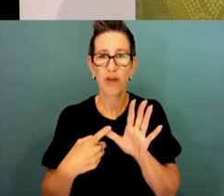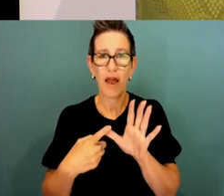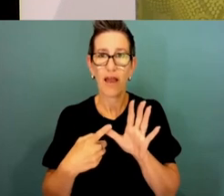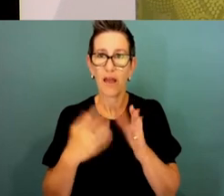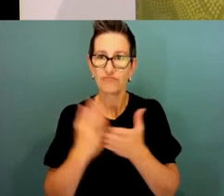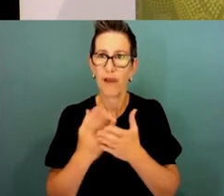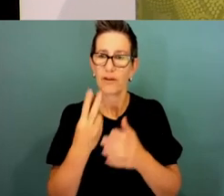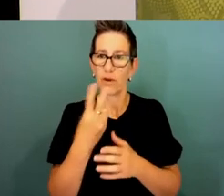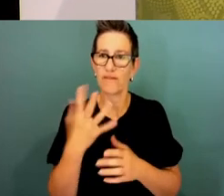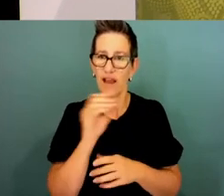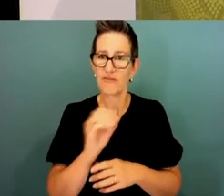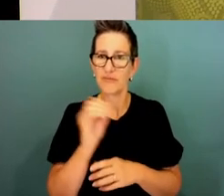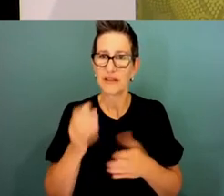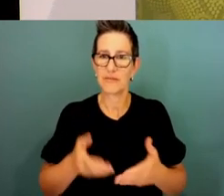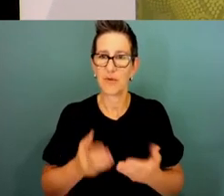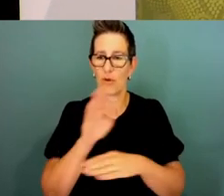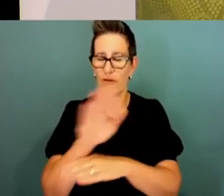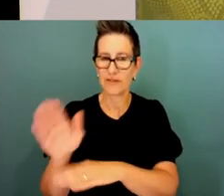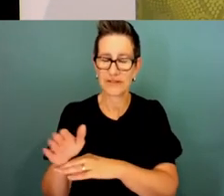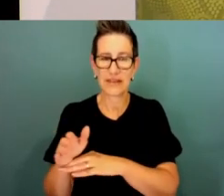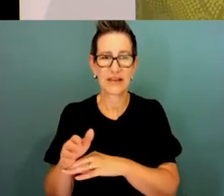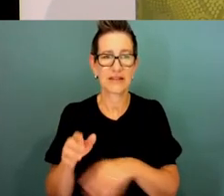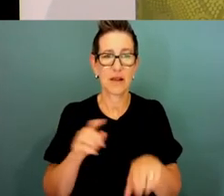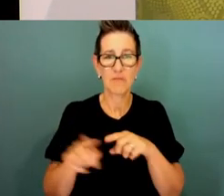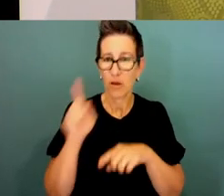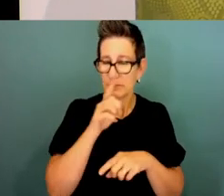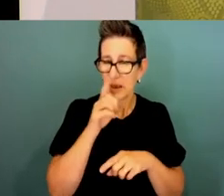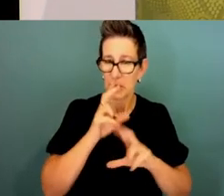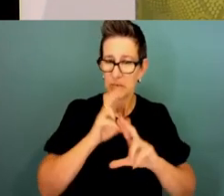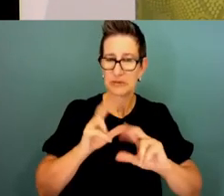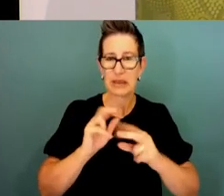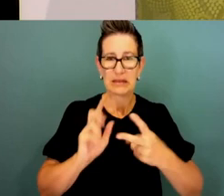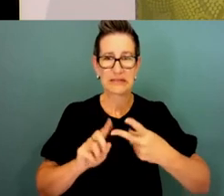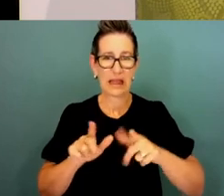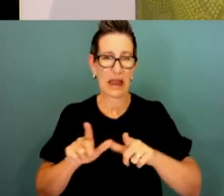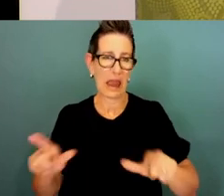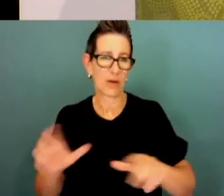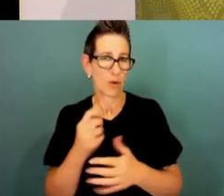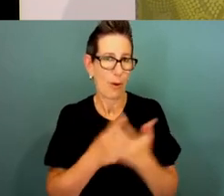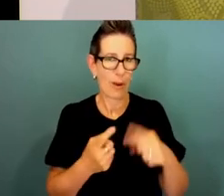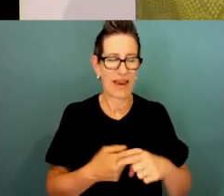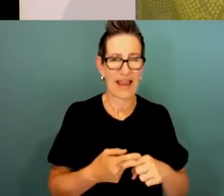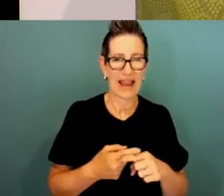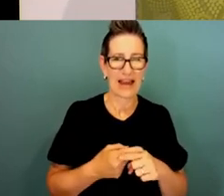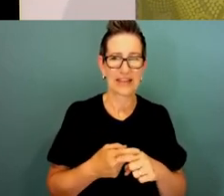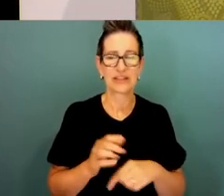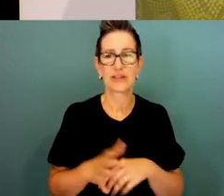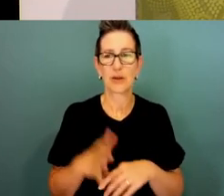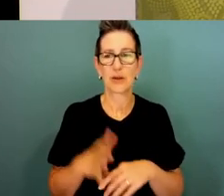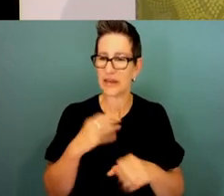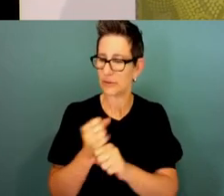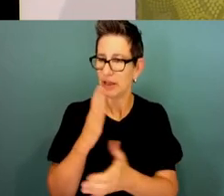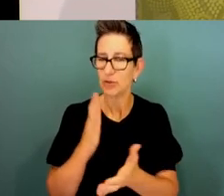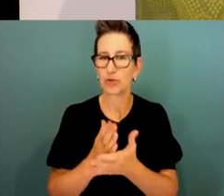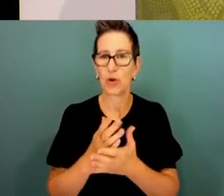more work to do to increase the representation of First Nations and called employees within the senior levels of the APS. And I